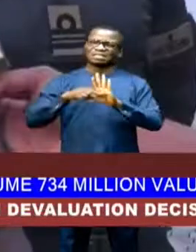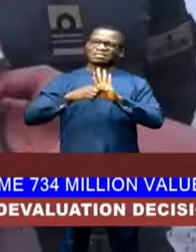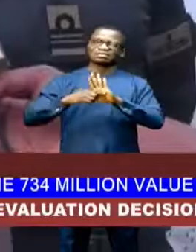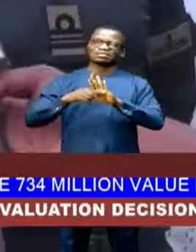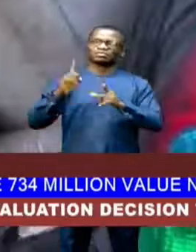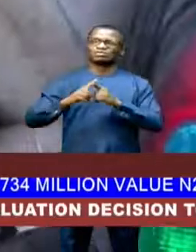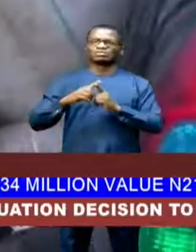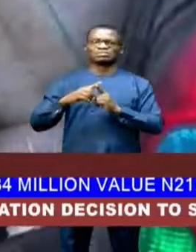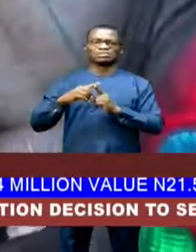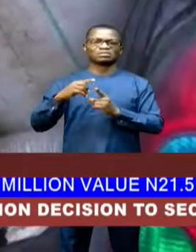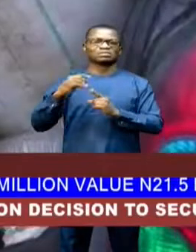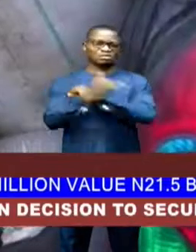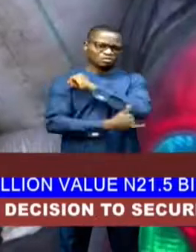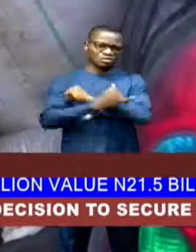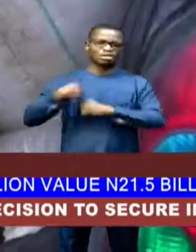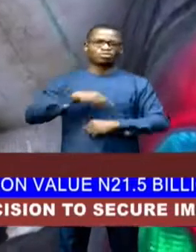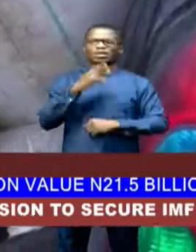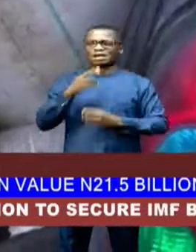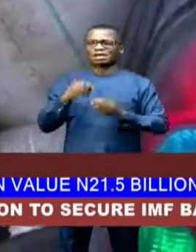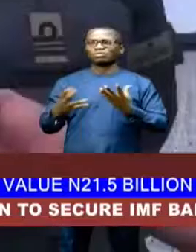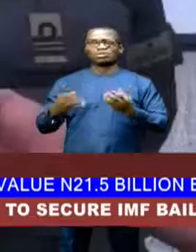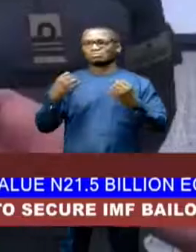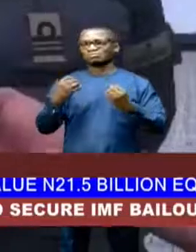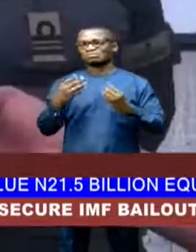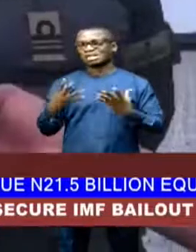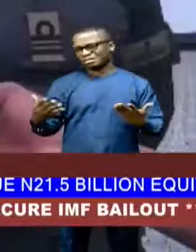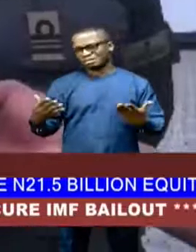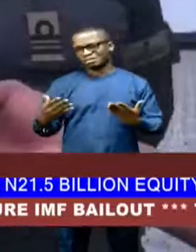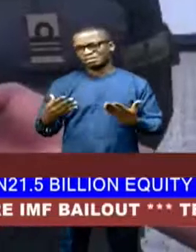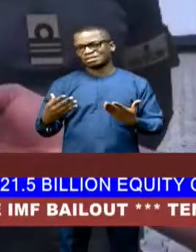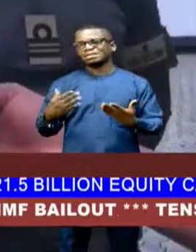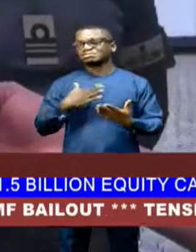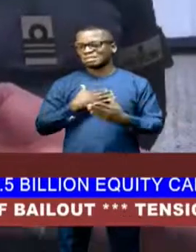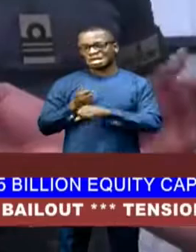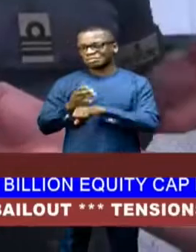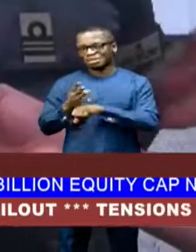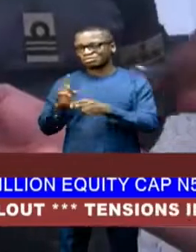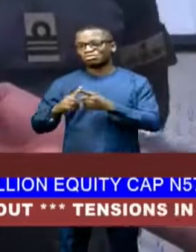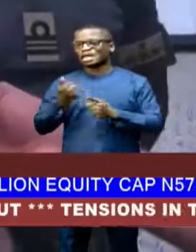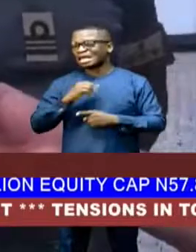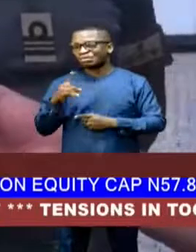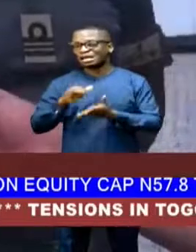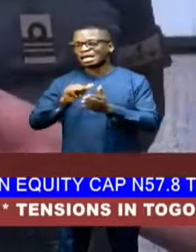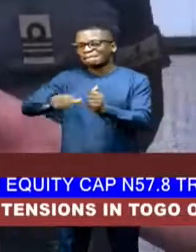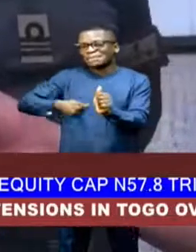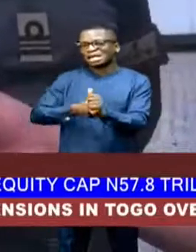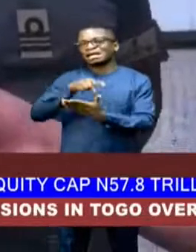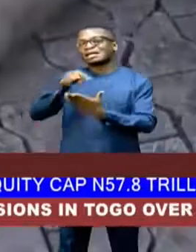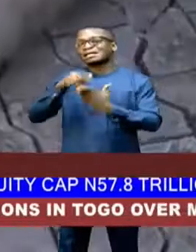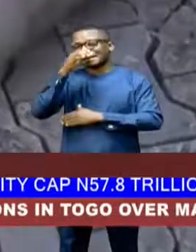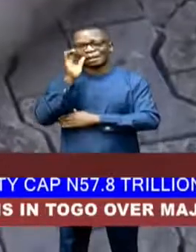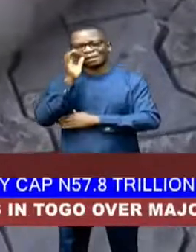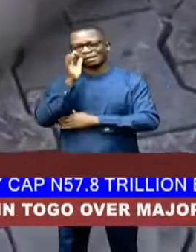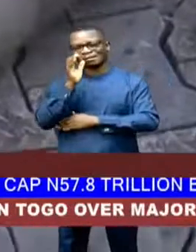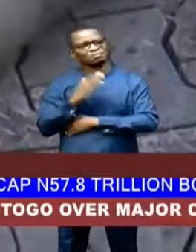losing a lot. This is my candid advice to whosoever that is perpetuating this crime to